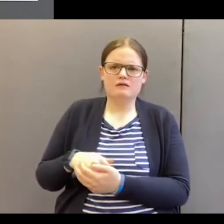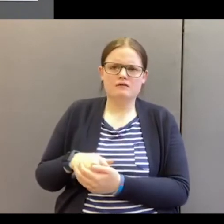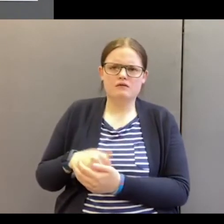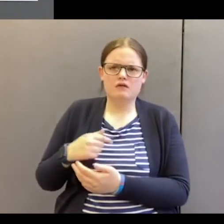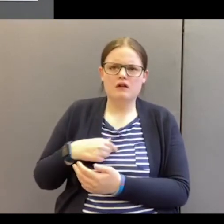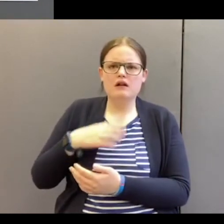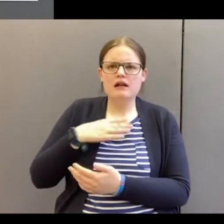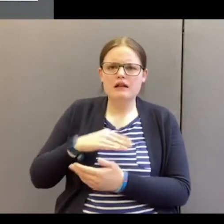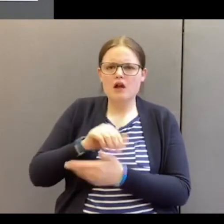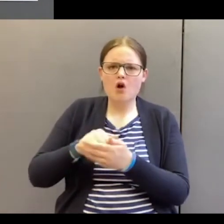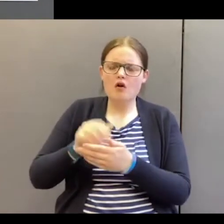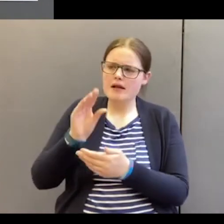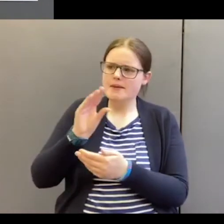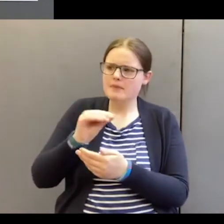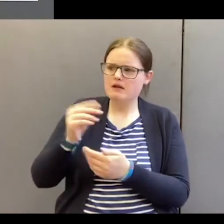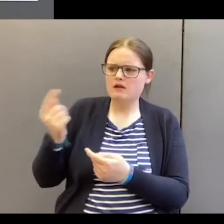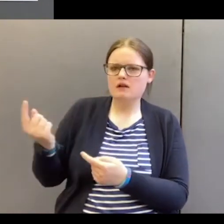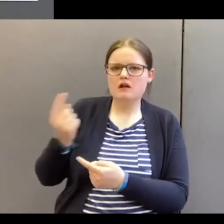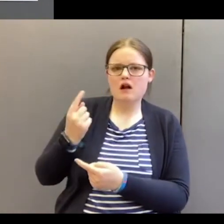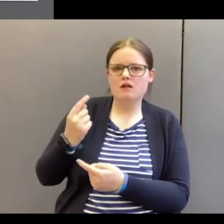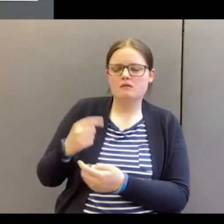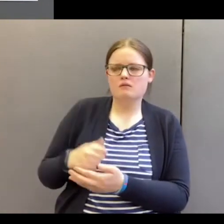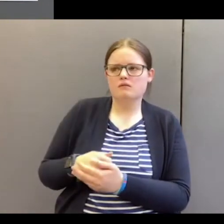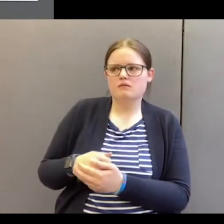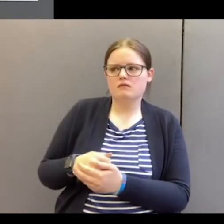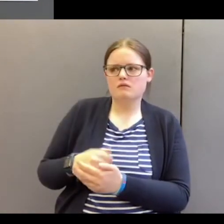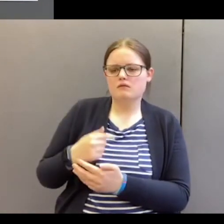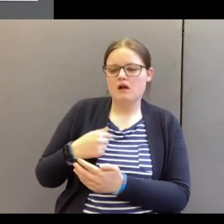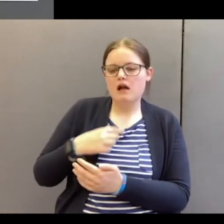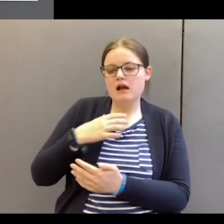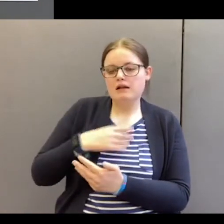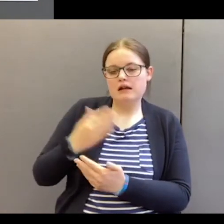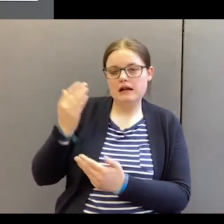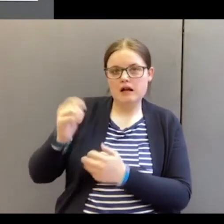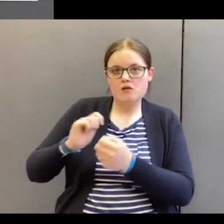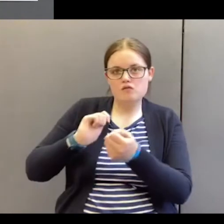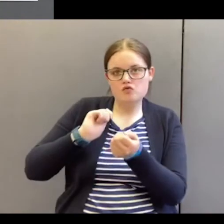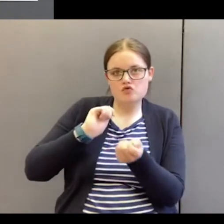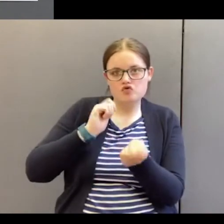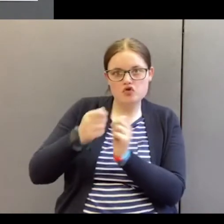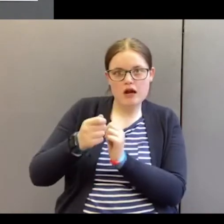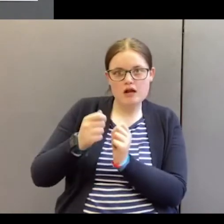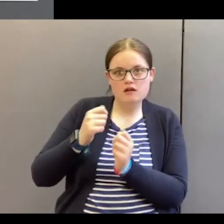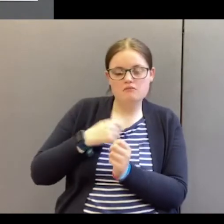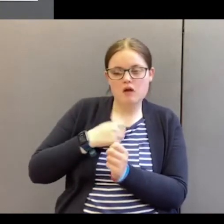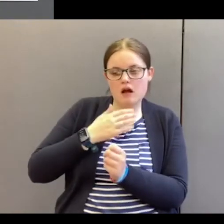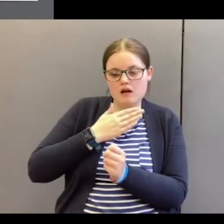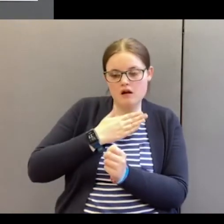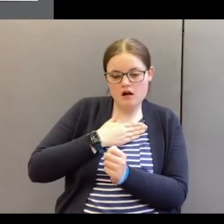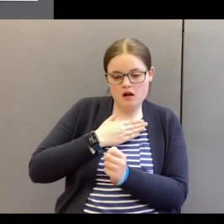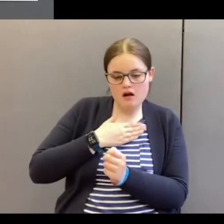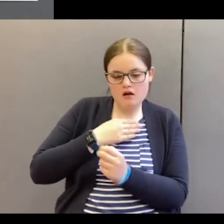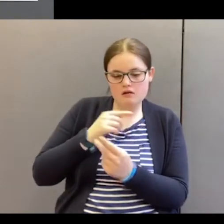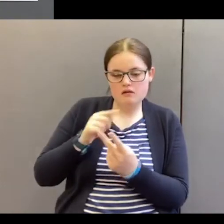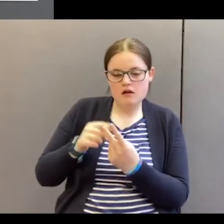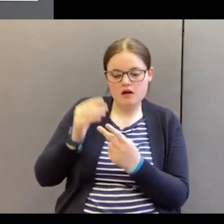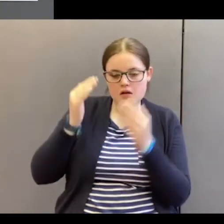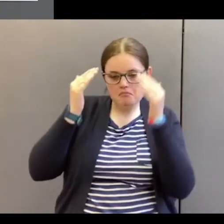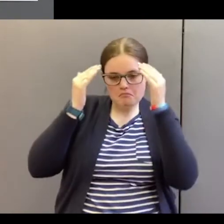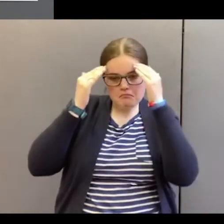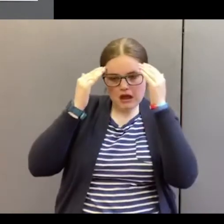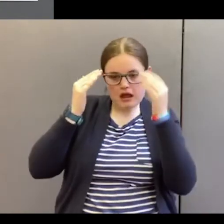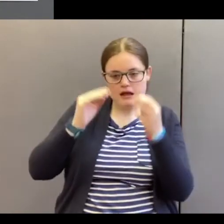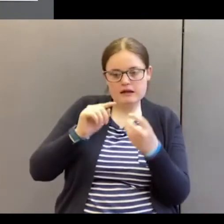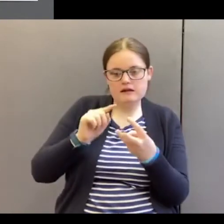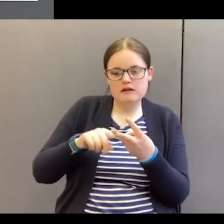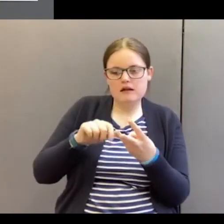Holy Spirit to come. I need him to change my heart, my mind, and then